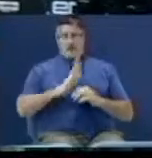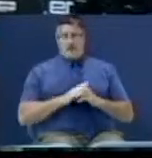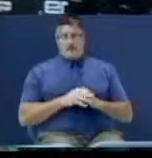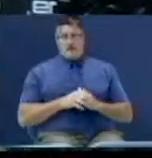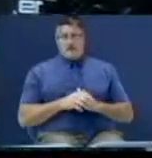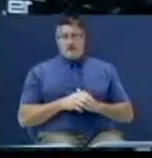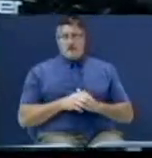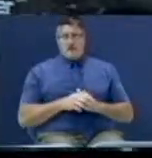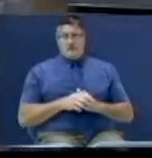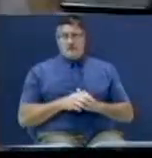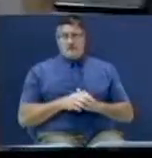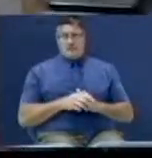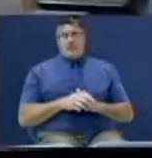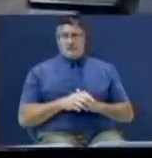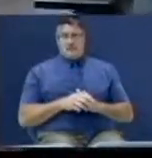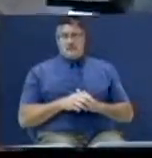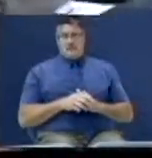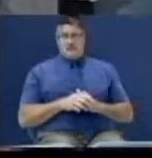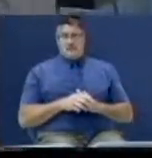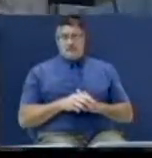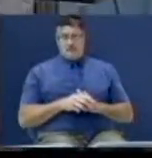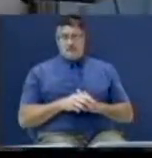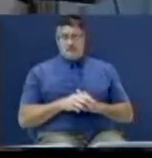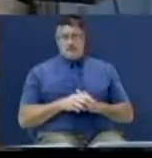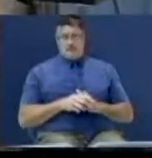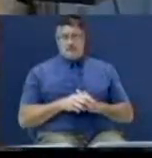say it like it is.